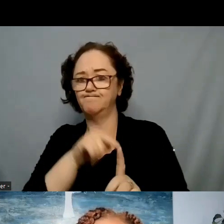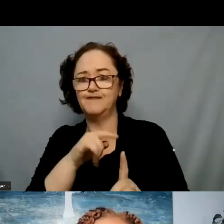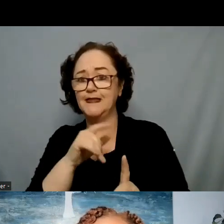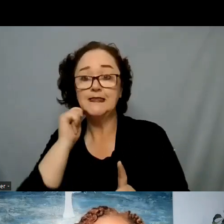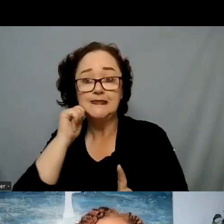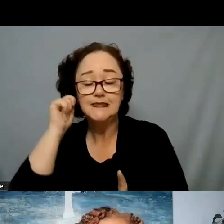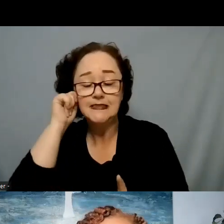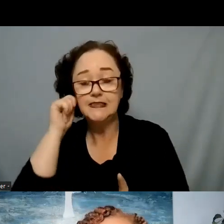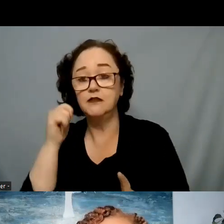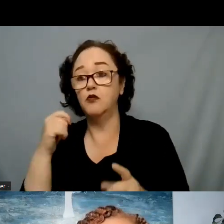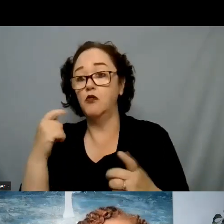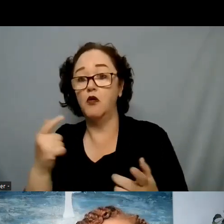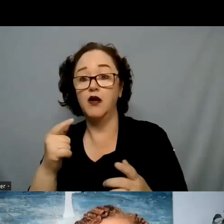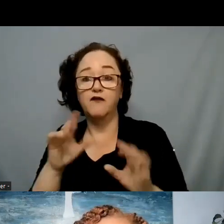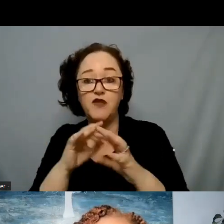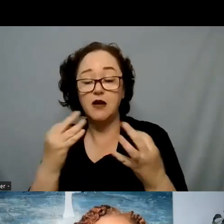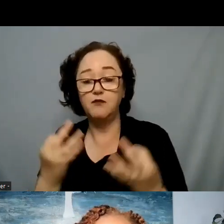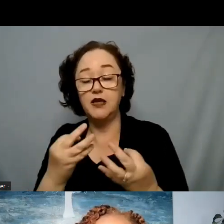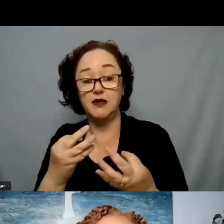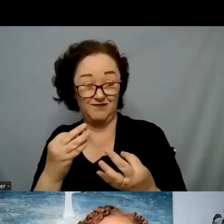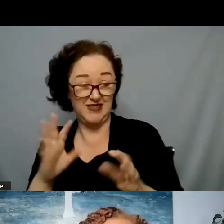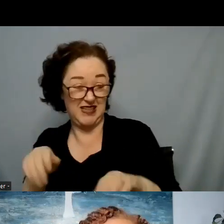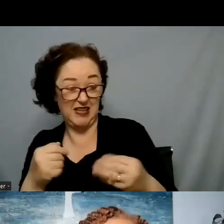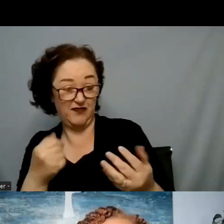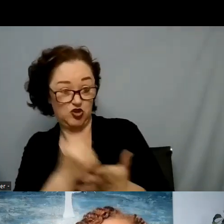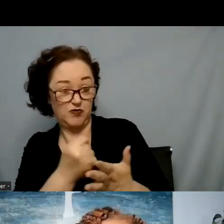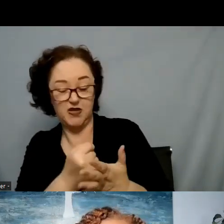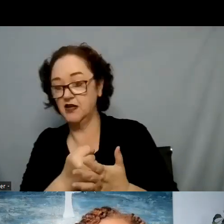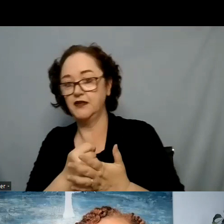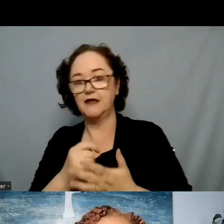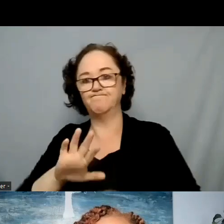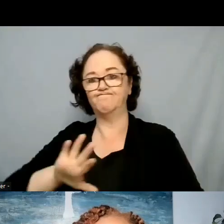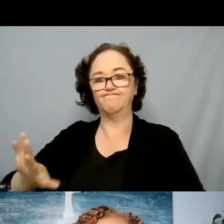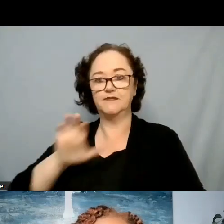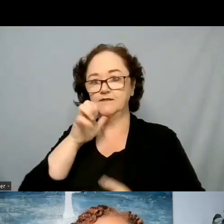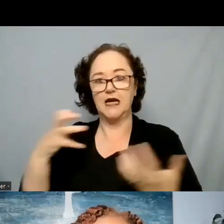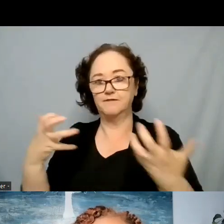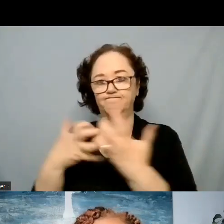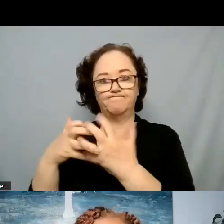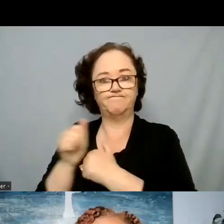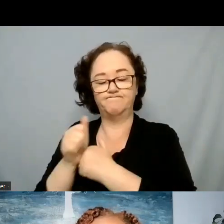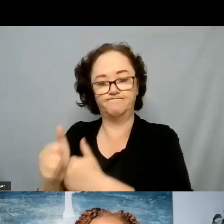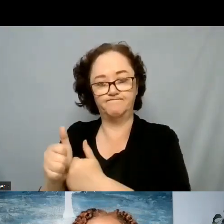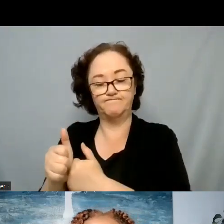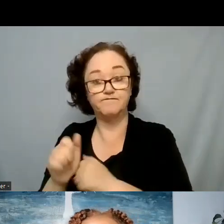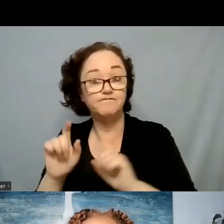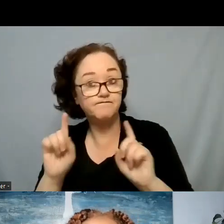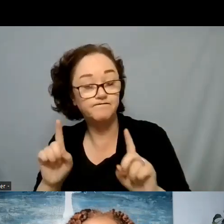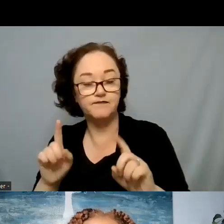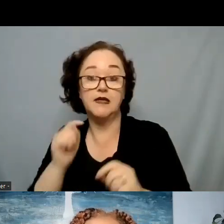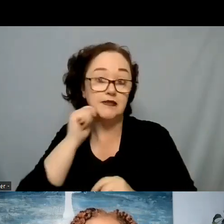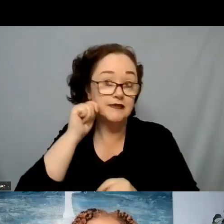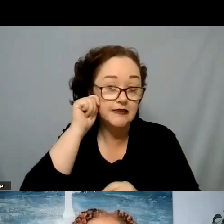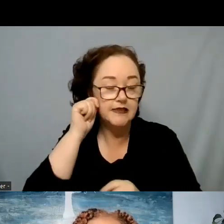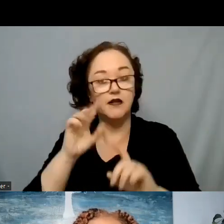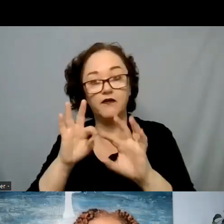certain treatment recommendations. And in talking with the family, in talking with the teen, we realized